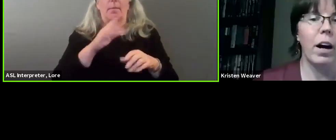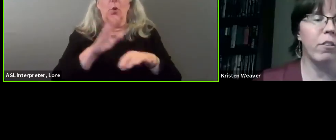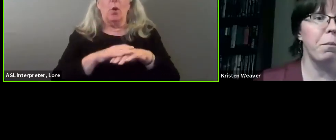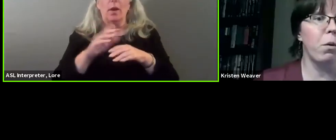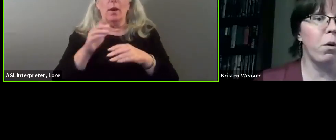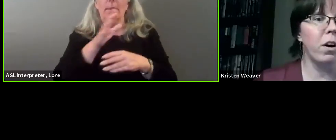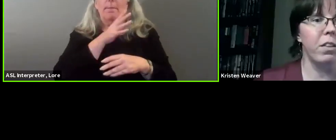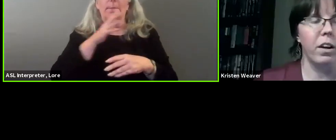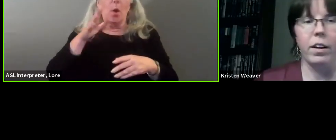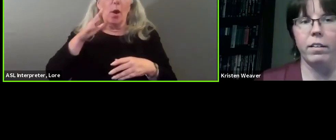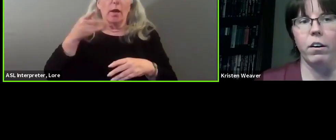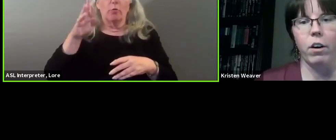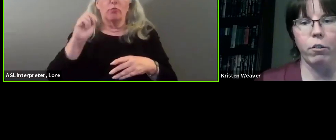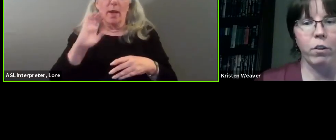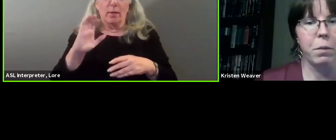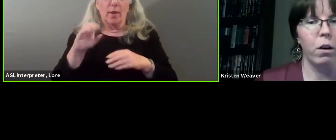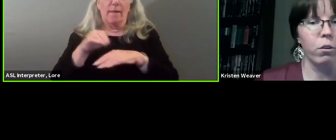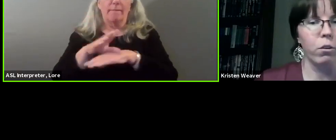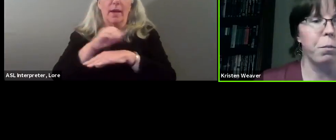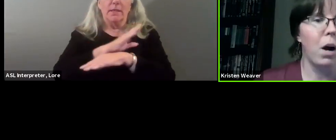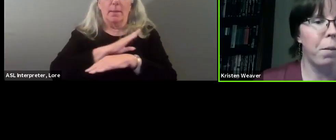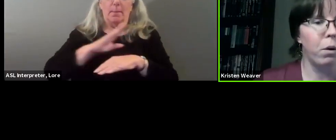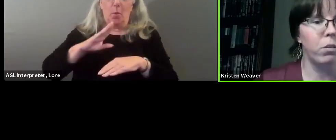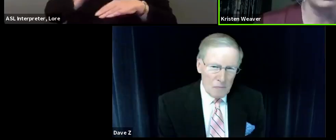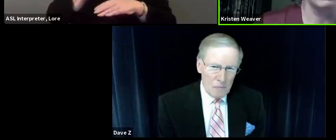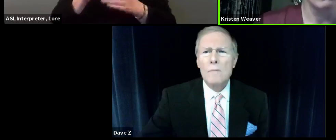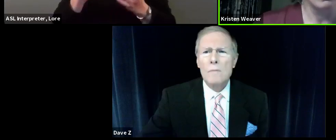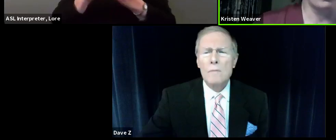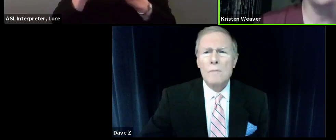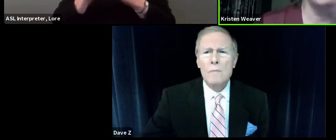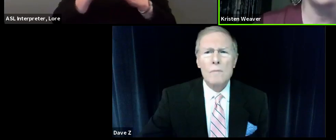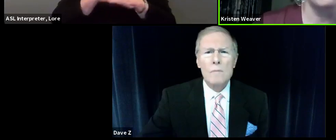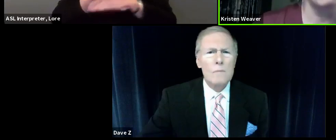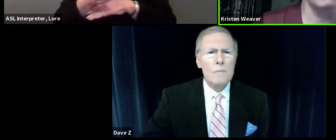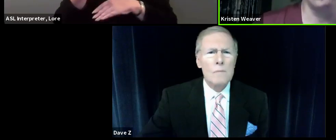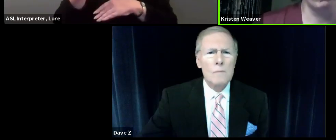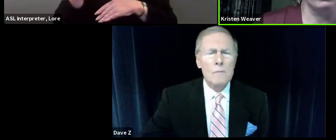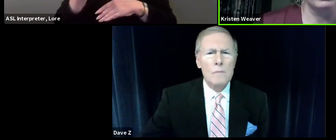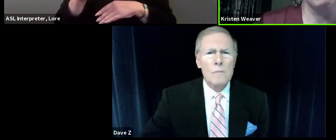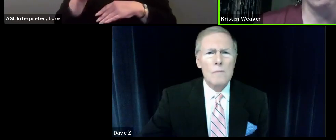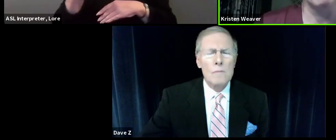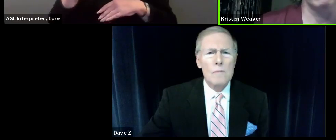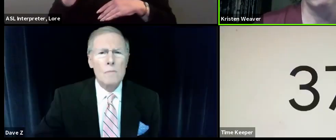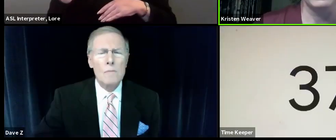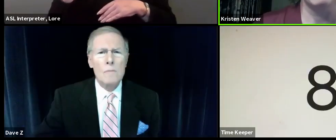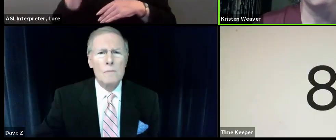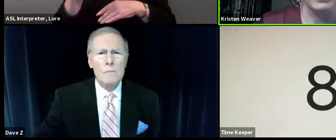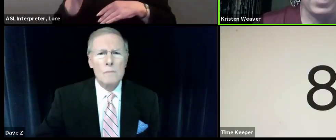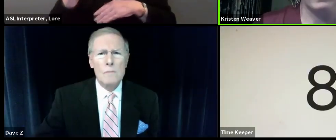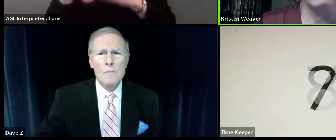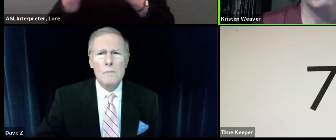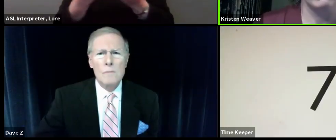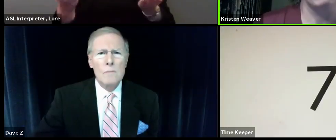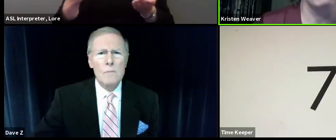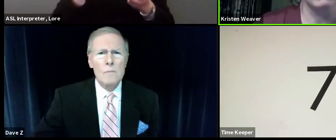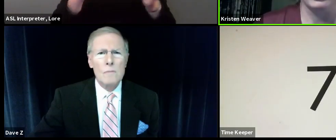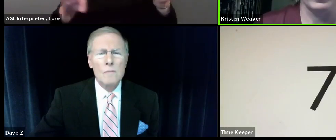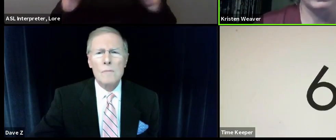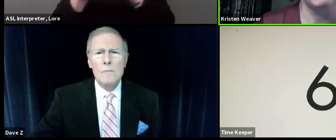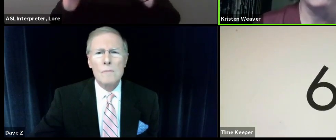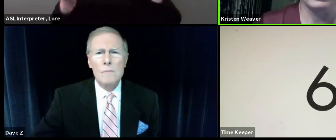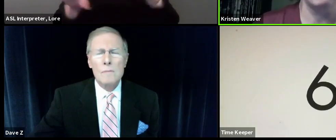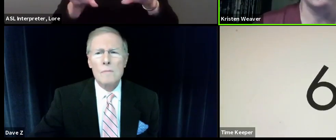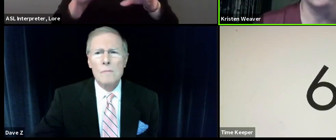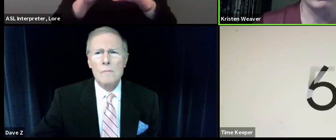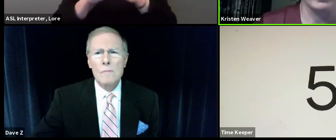recreation advisory board, the connecting across Greenbelt group, composting, all of these things that it's just really important to me to be active in the community,